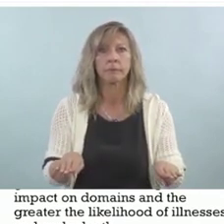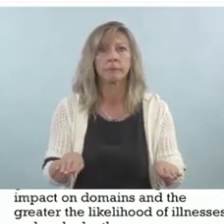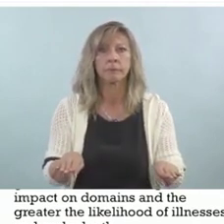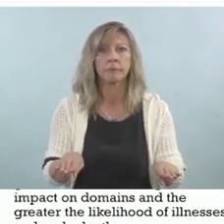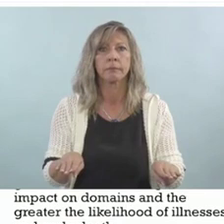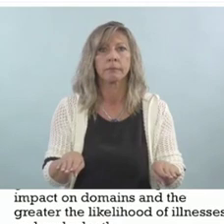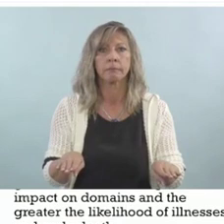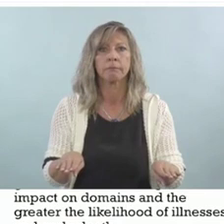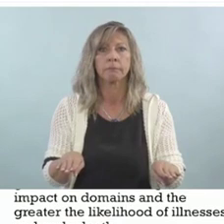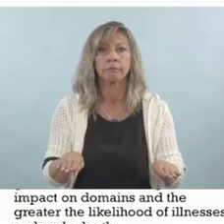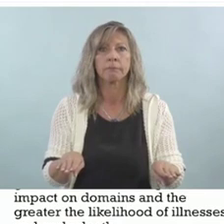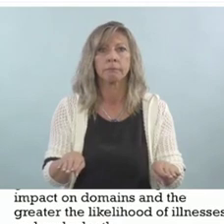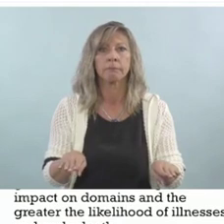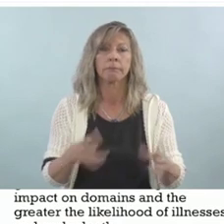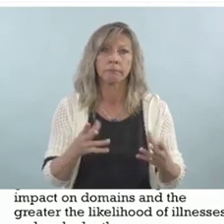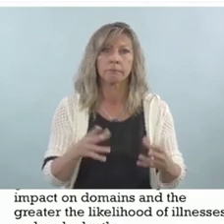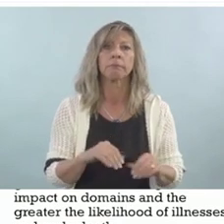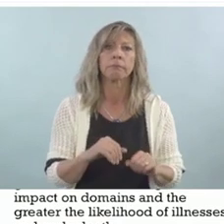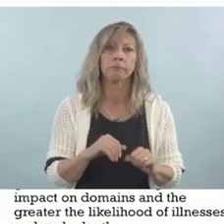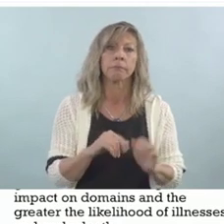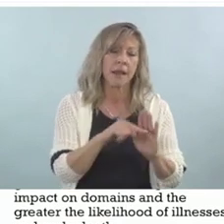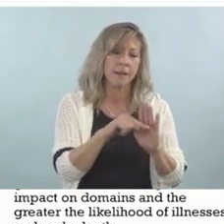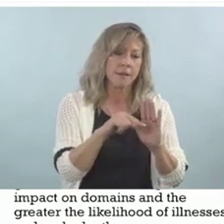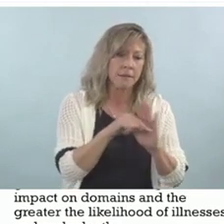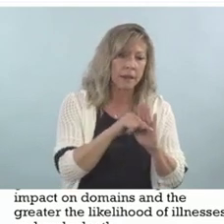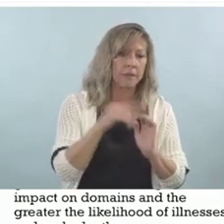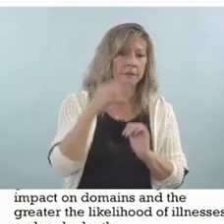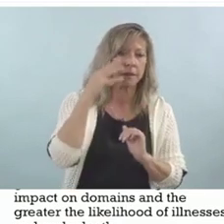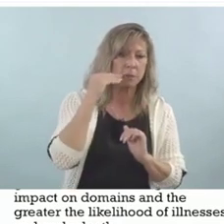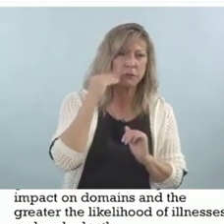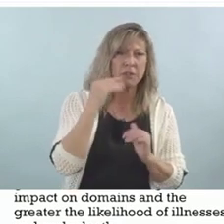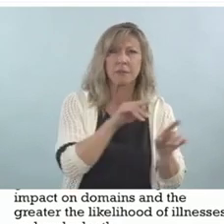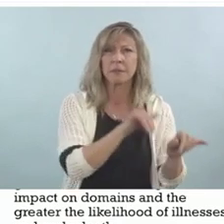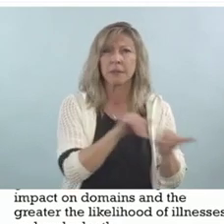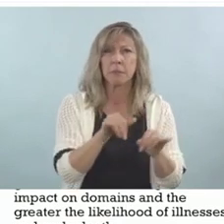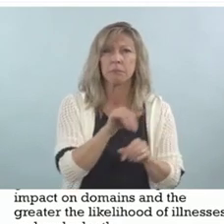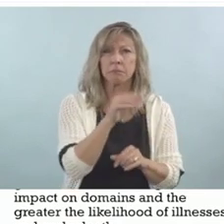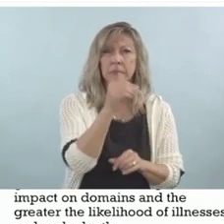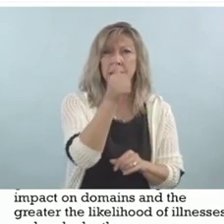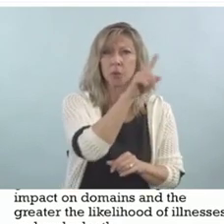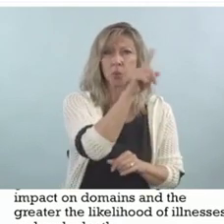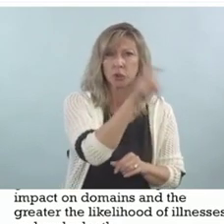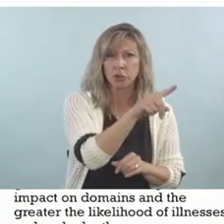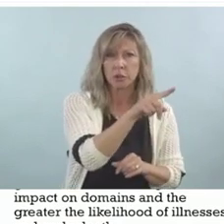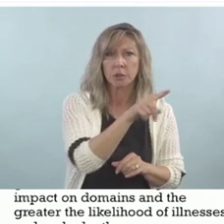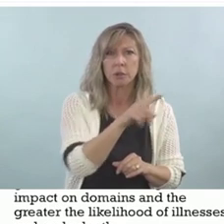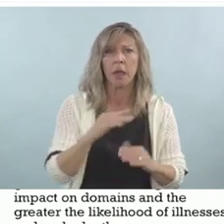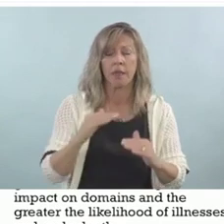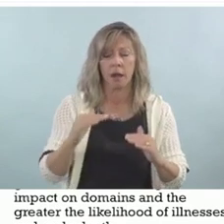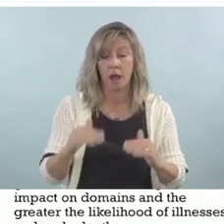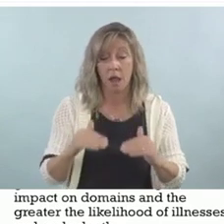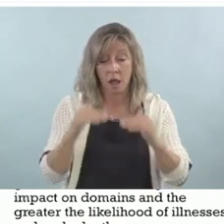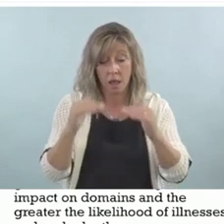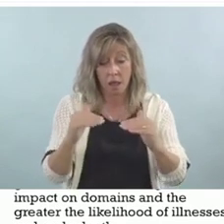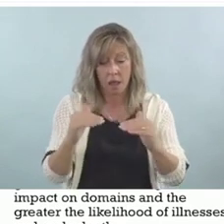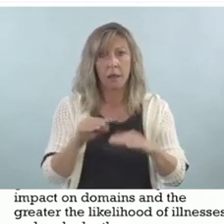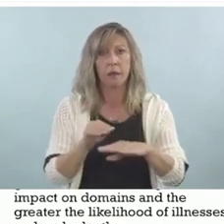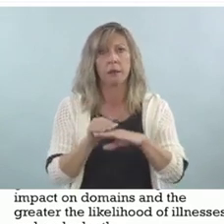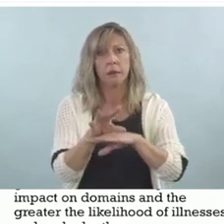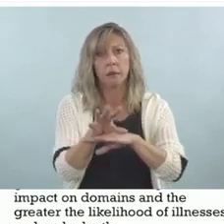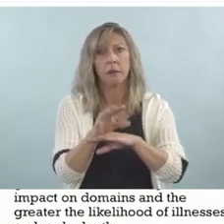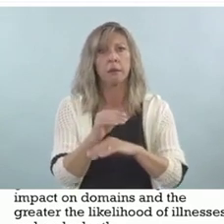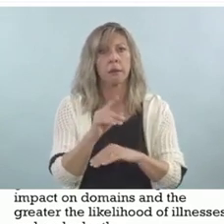And they move up to the next group where we have disruptive neurodevelopment. In other words, your